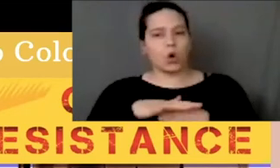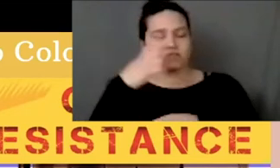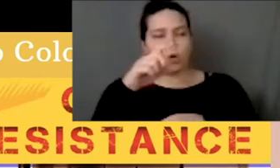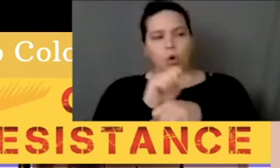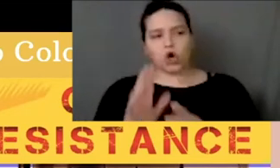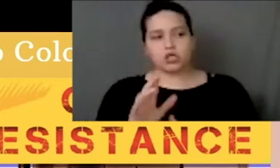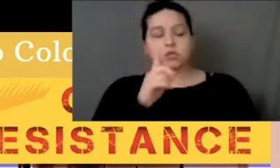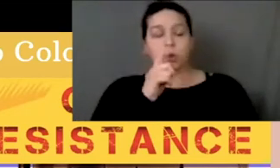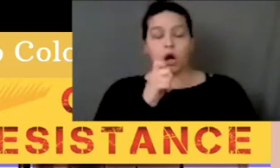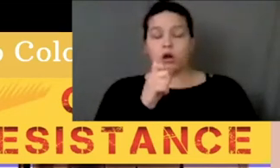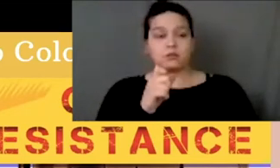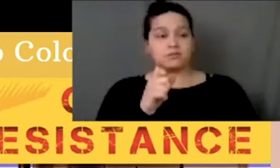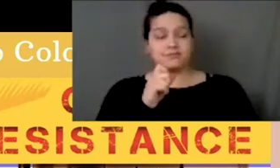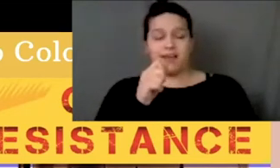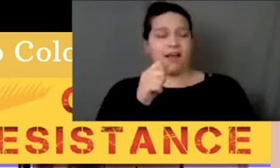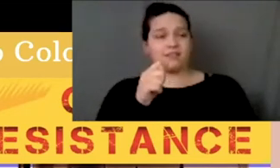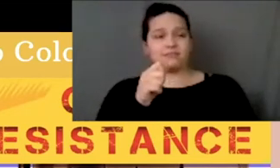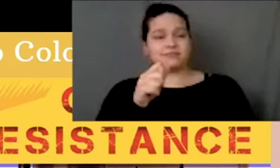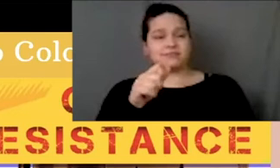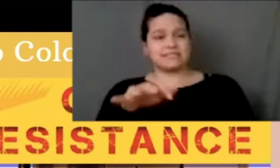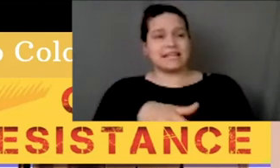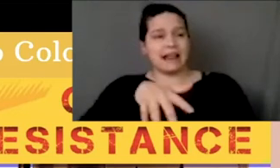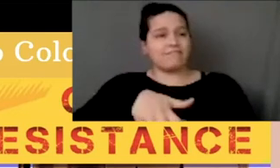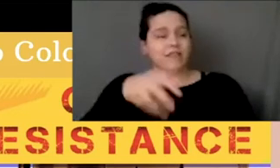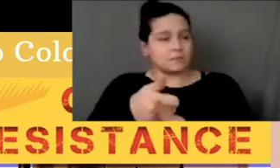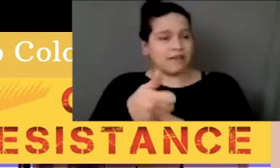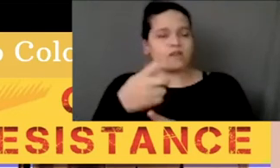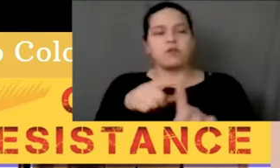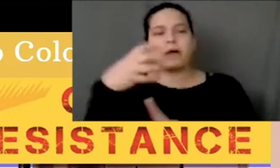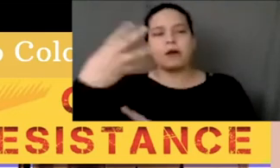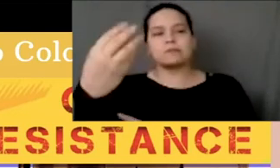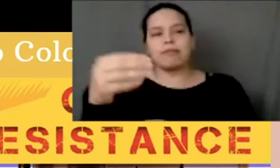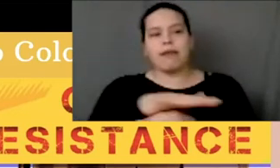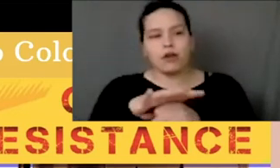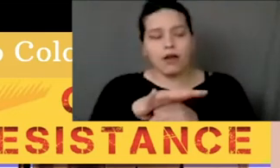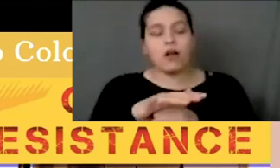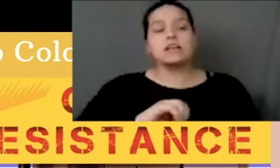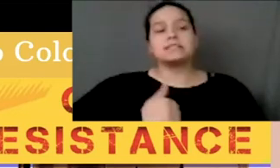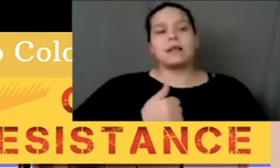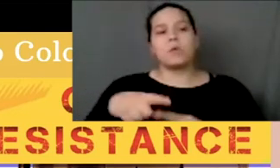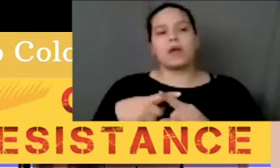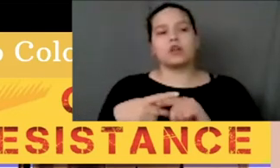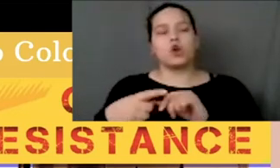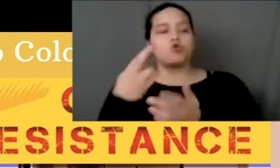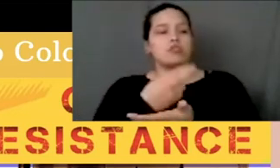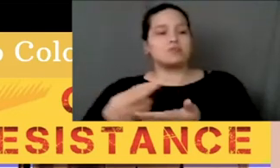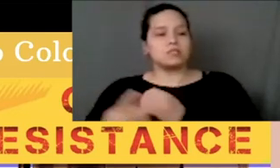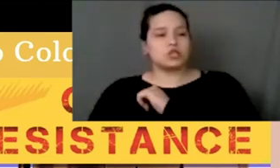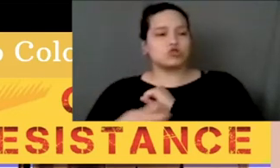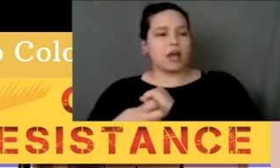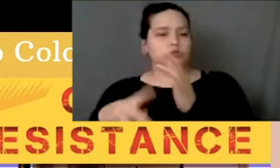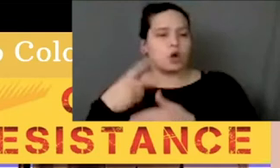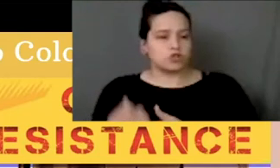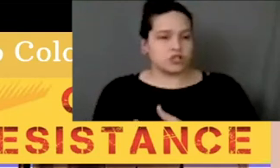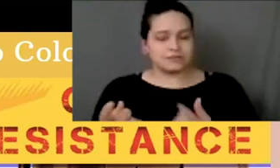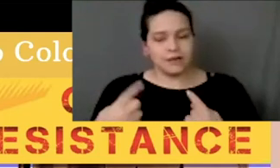overwhelmingly non-native and from outside the area, are set up when resource extraction projects come through